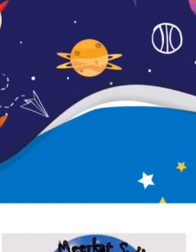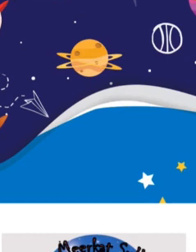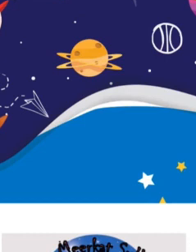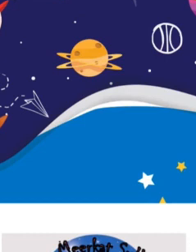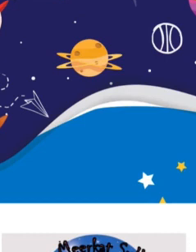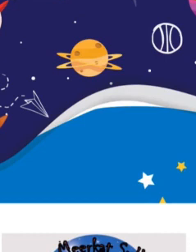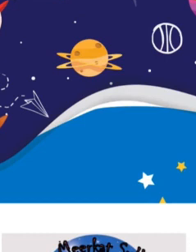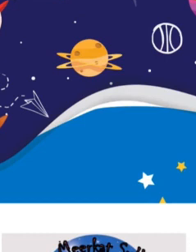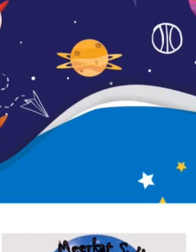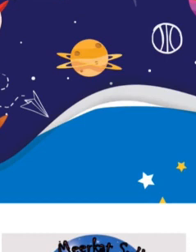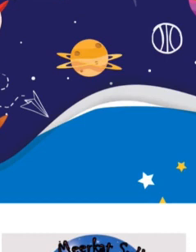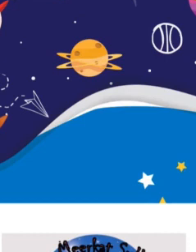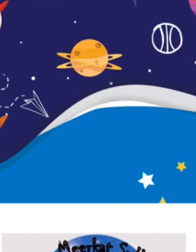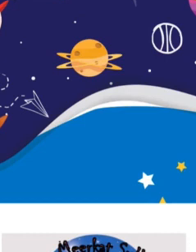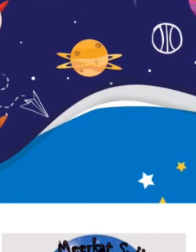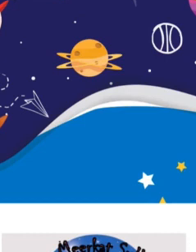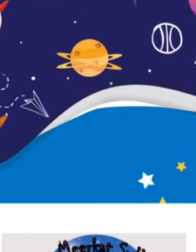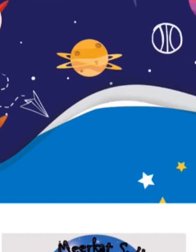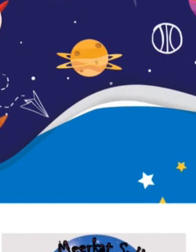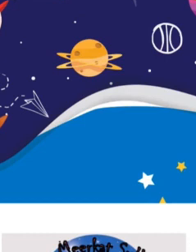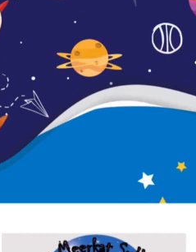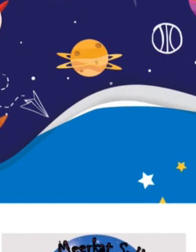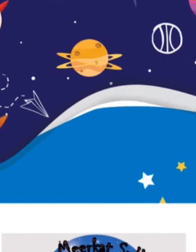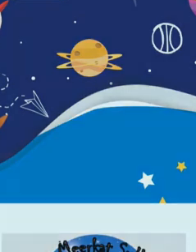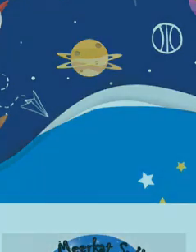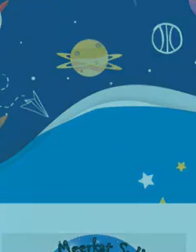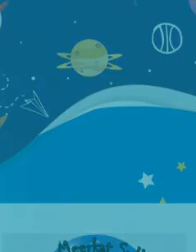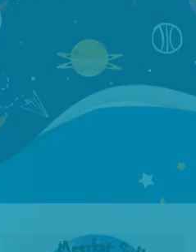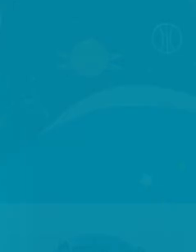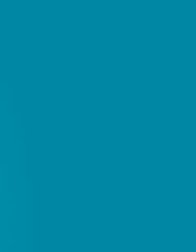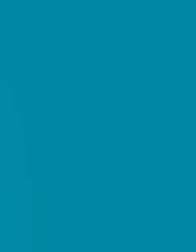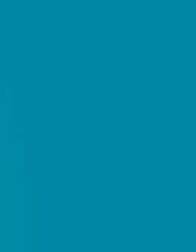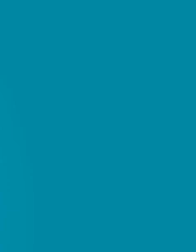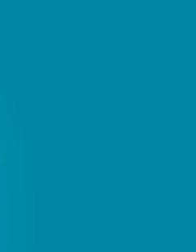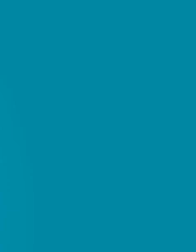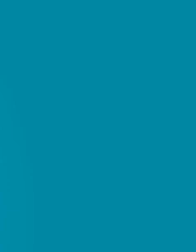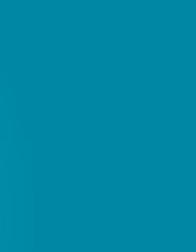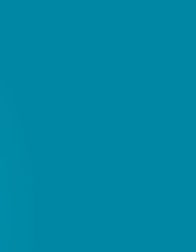Child, MyZone Online School, and Amos Meerkat Syllabus. Bye.